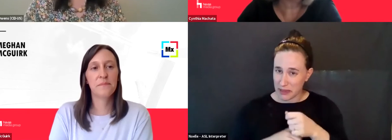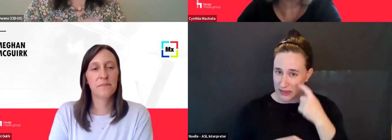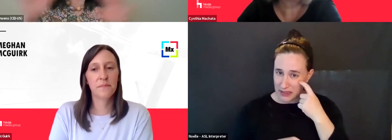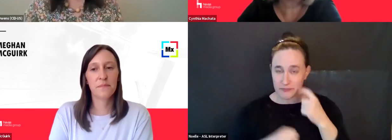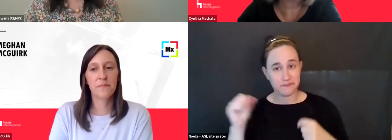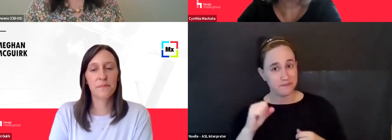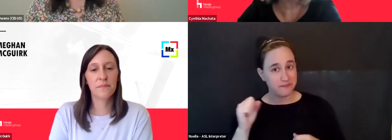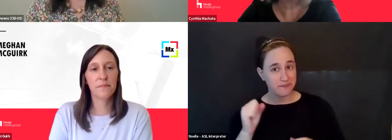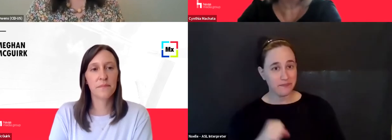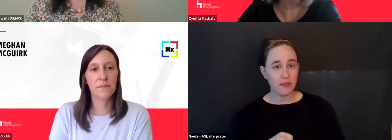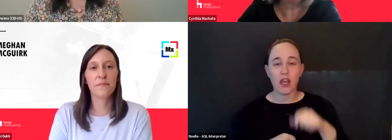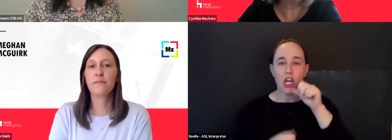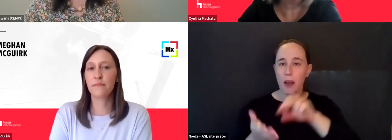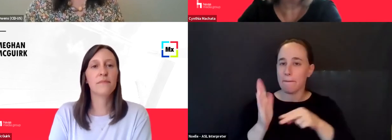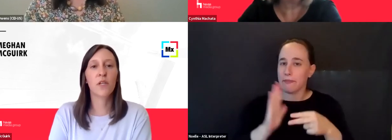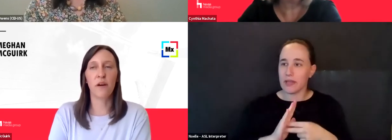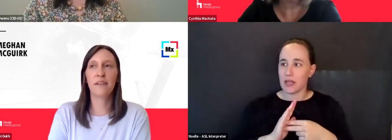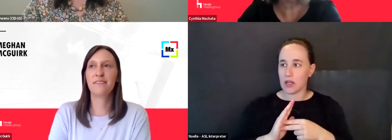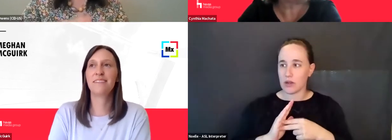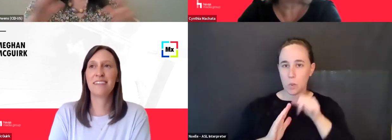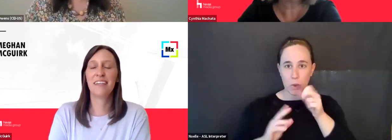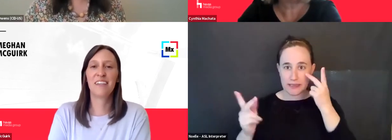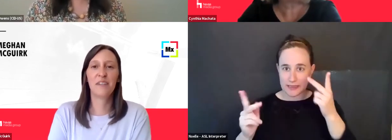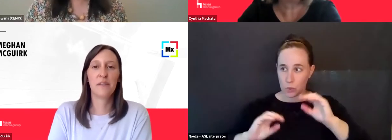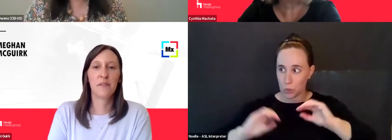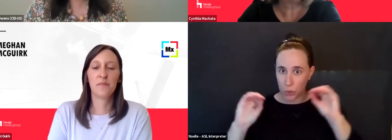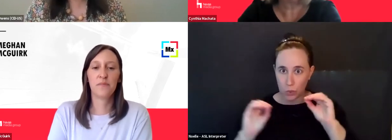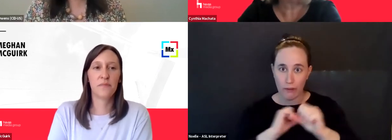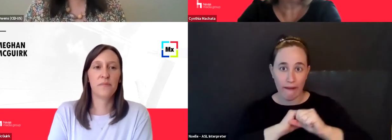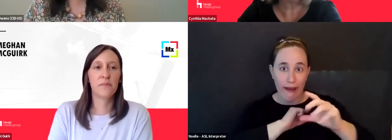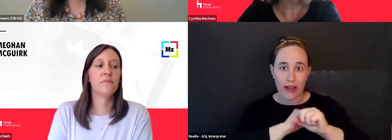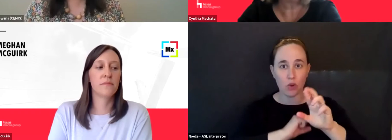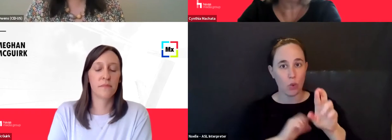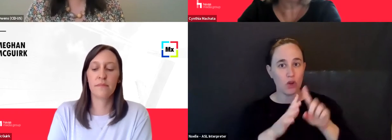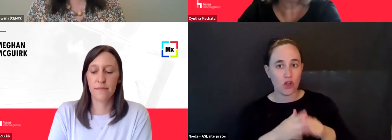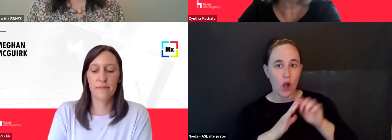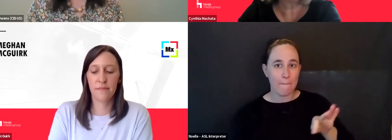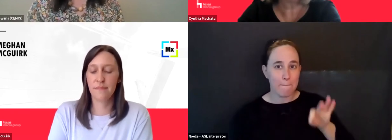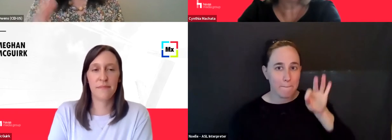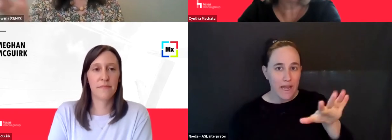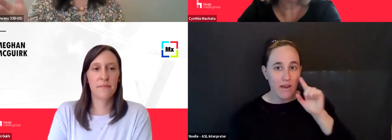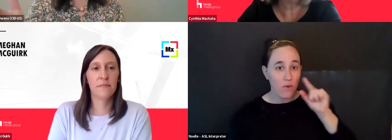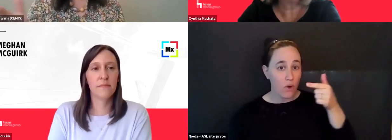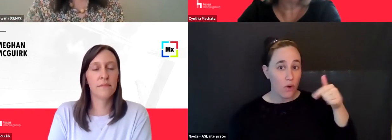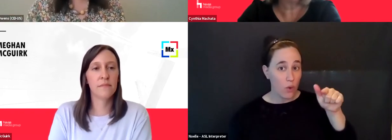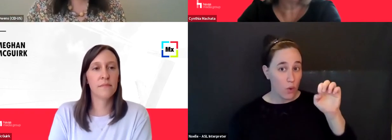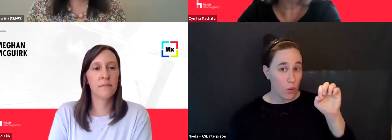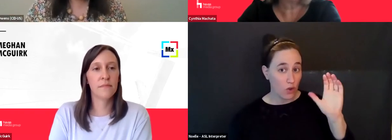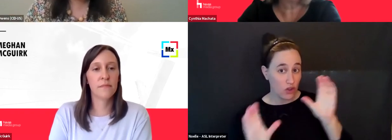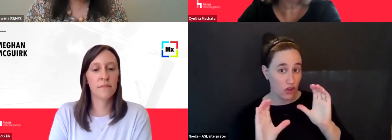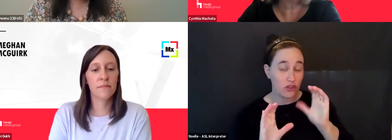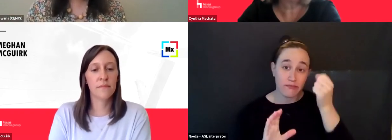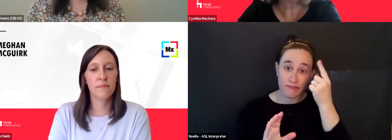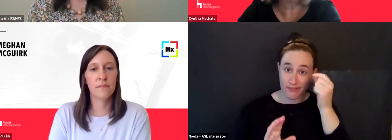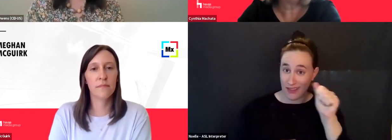So it doesn't mean we're not going to see ads. It doesn't mean we're going to have to start paying for Google search, which by the way, is another option.